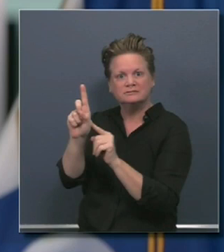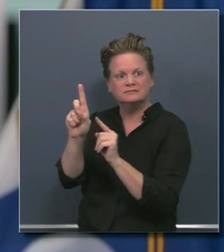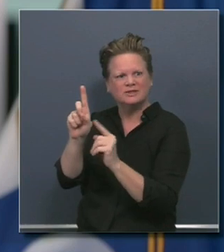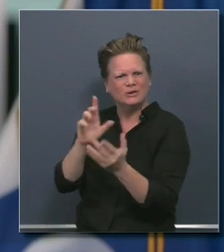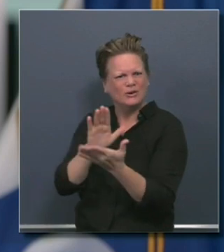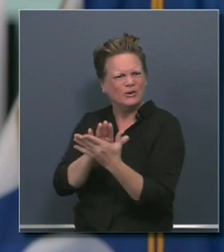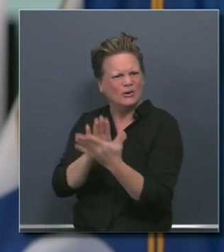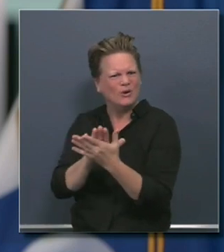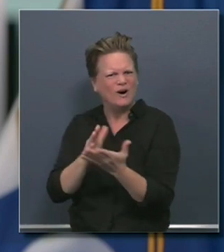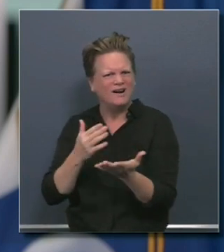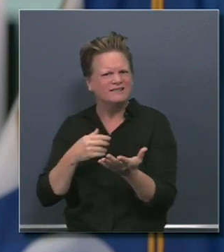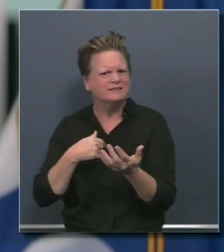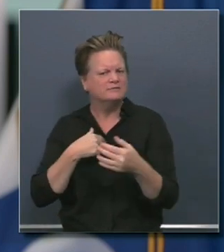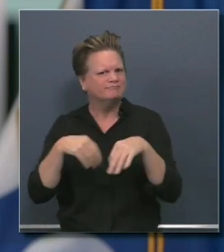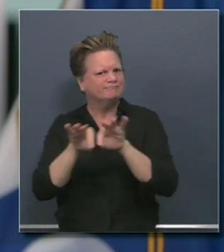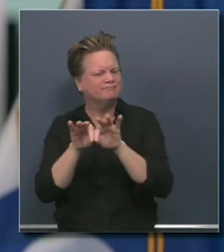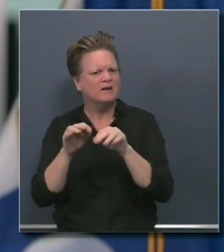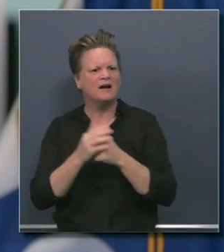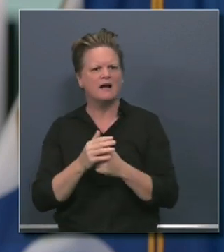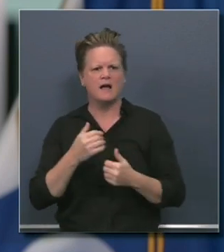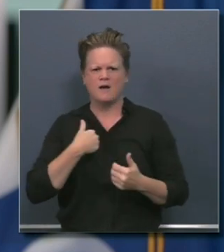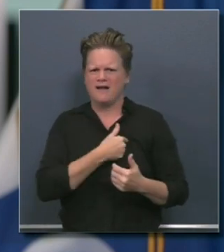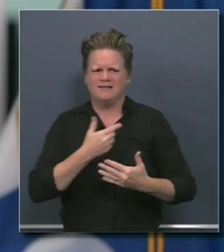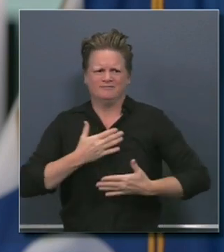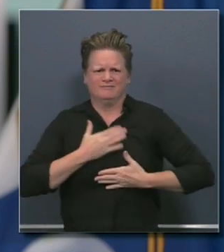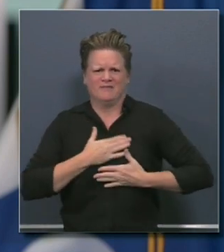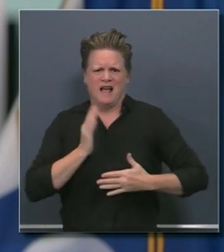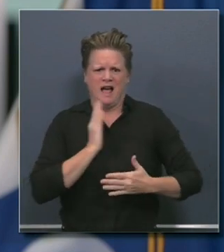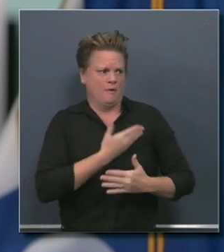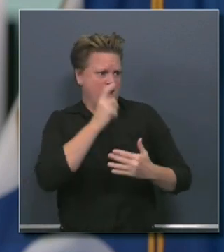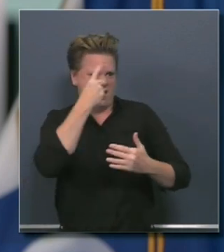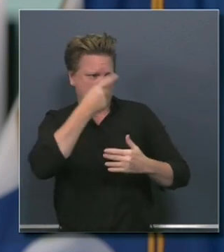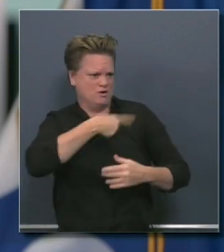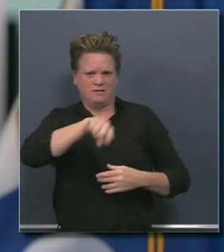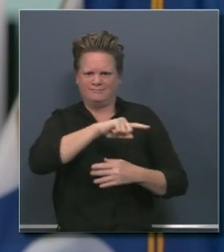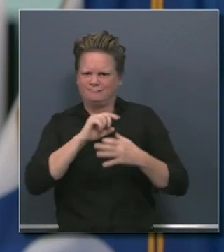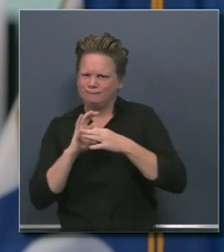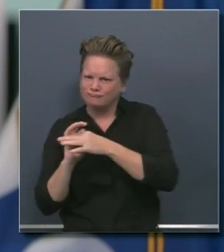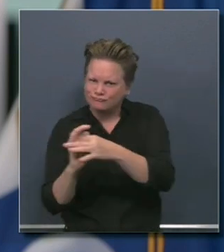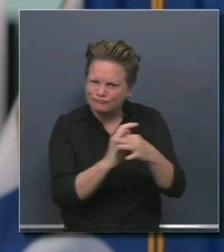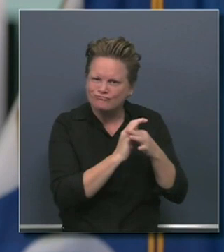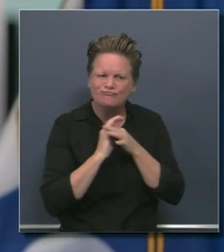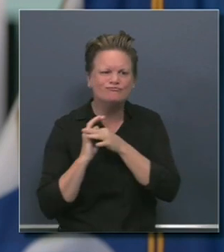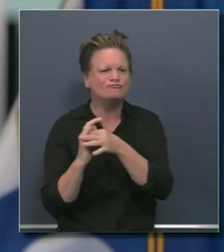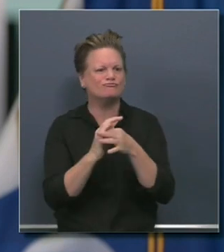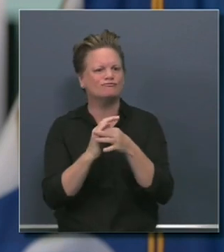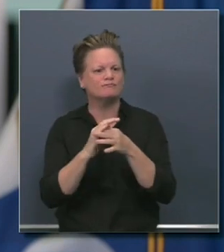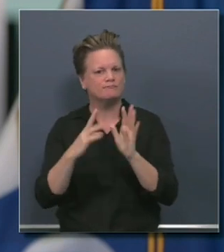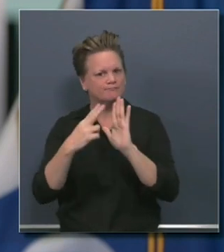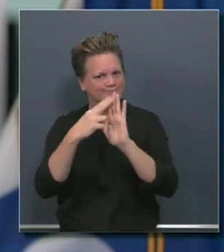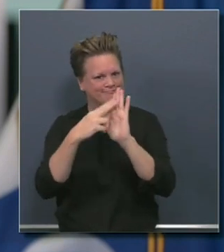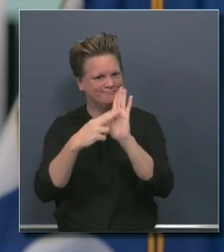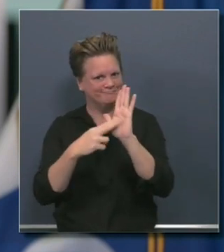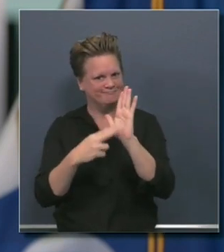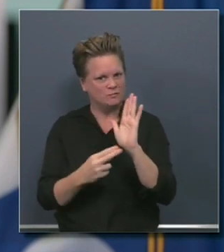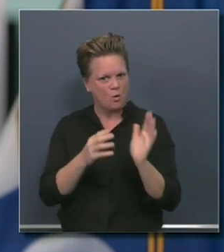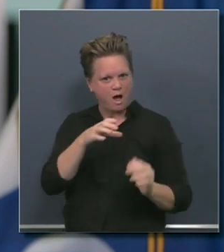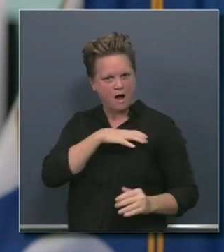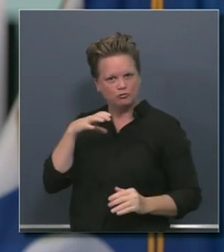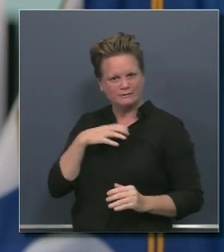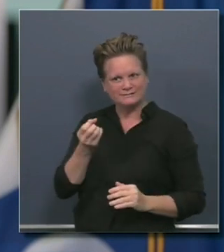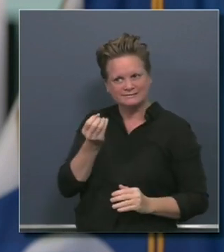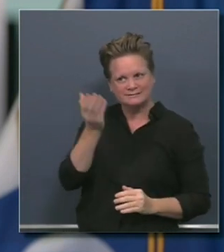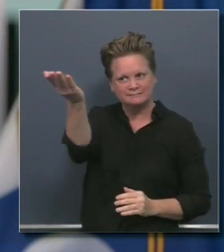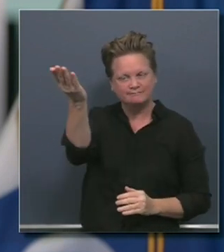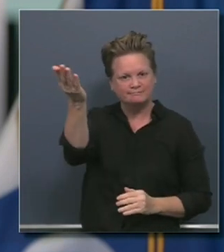I'm very pleased with the letter. And I couldn't be more proud and honored by the signatures of all of those. Not only our